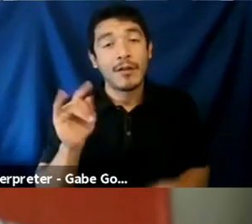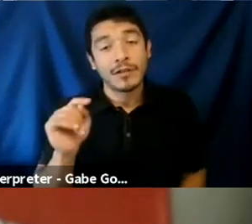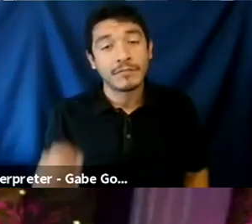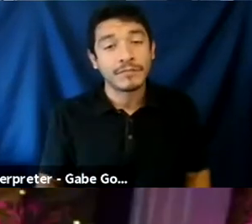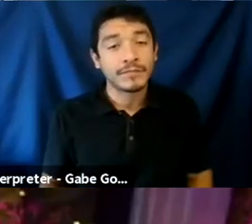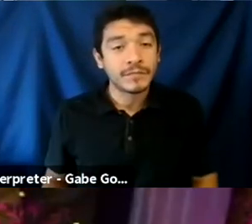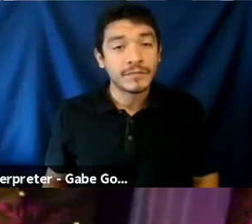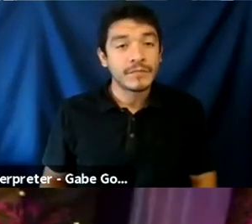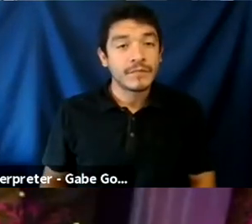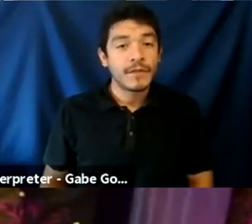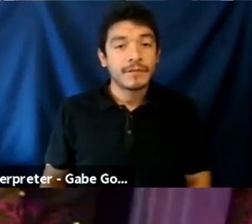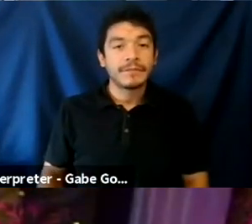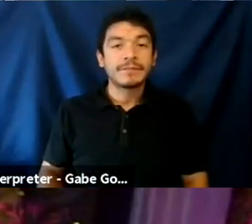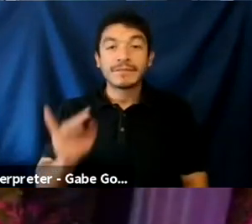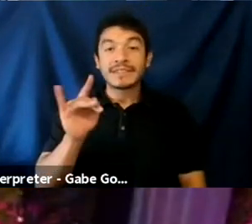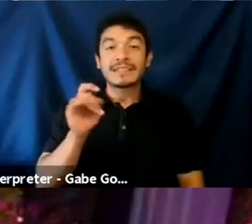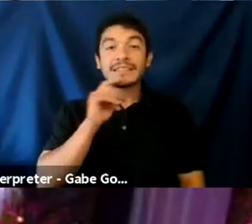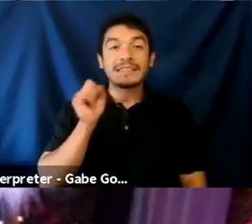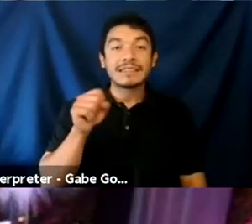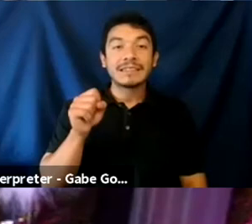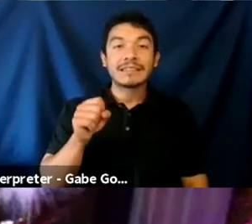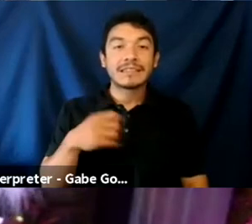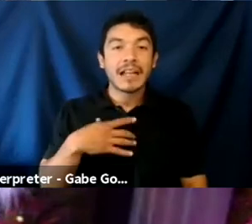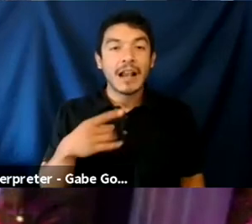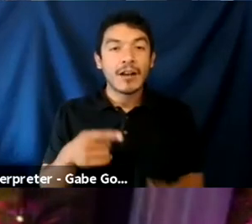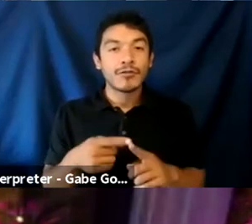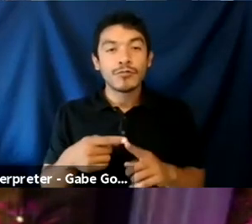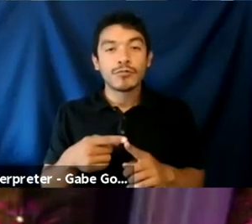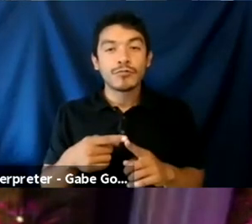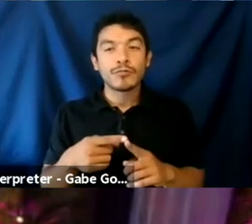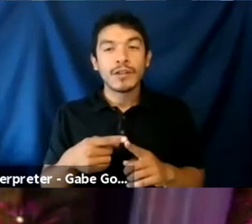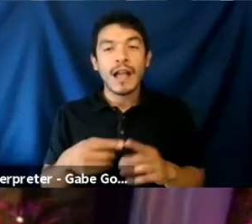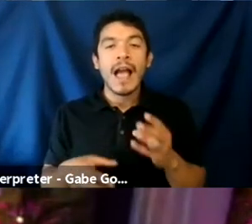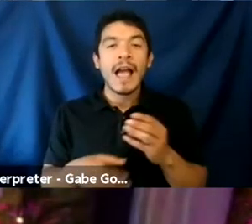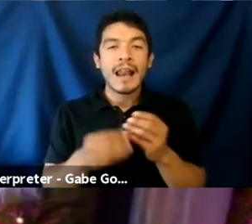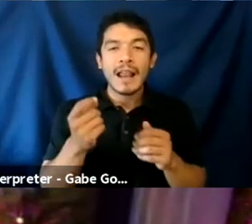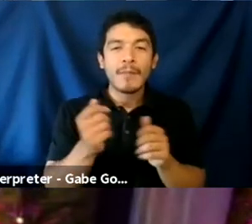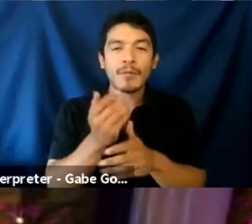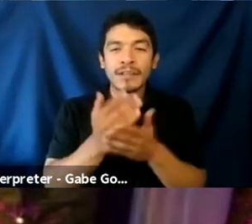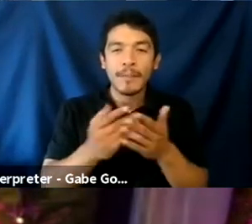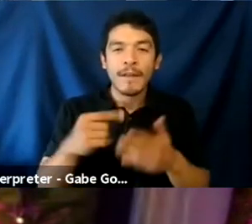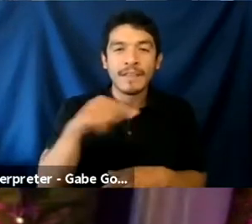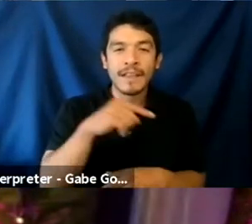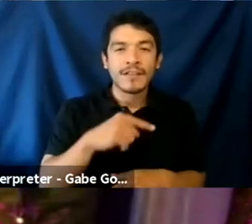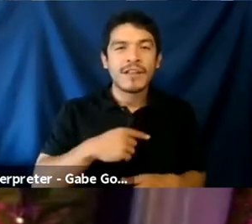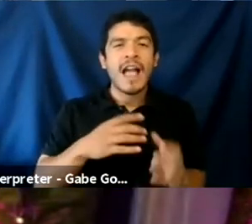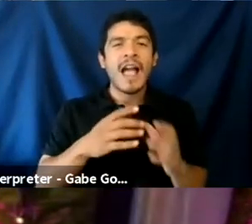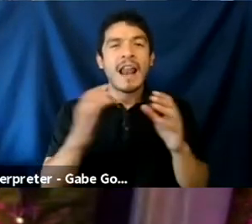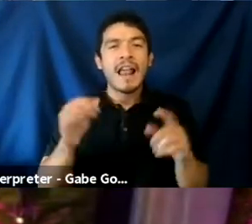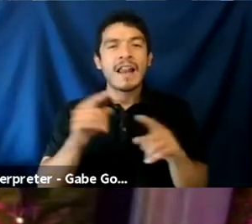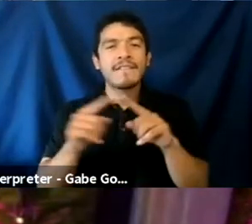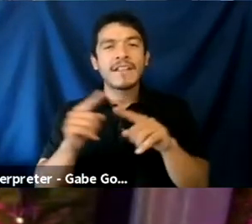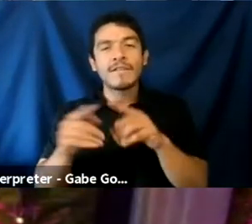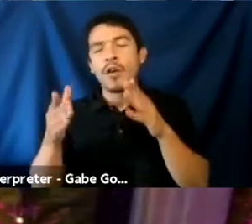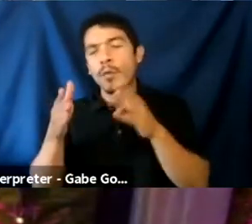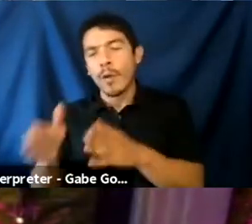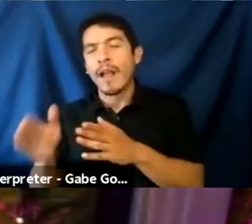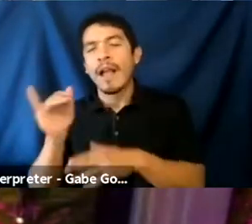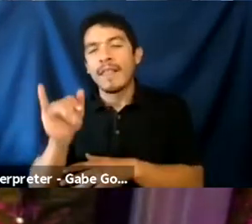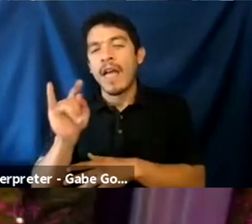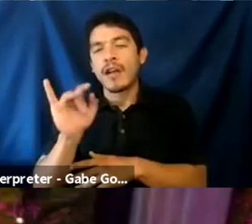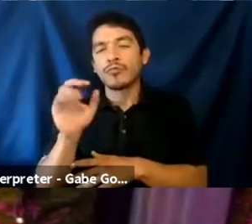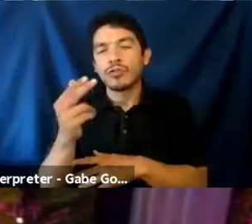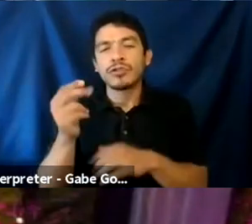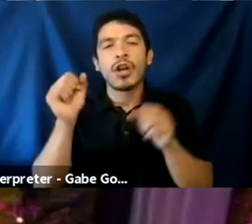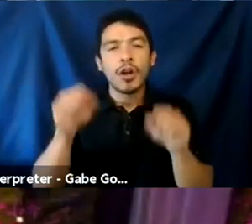Uh, I actually, I would like to follow up a little bit with some of this. Um, I think there are, uh, there are a lot of different ways that Twitch could, uh,